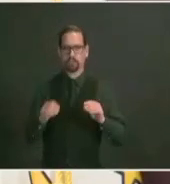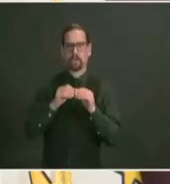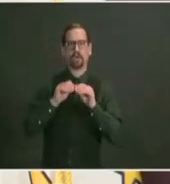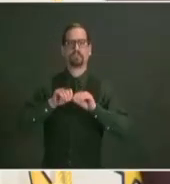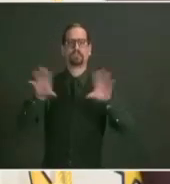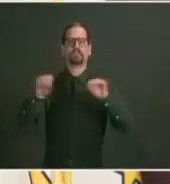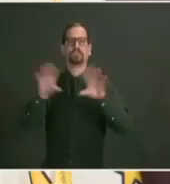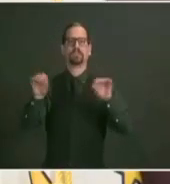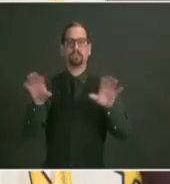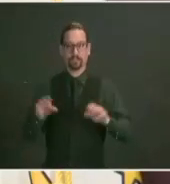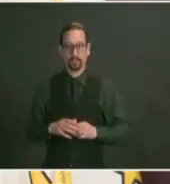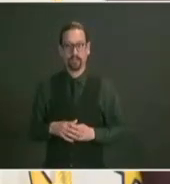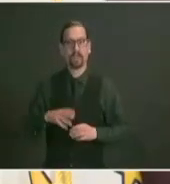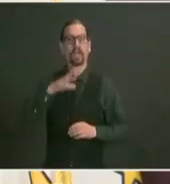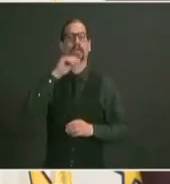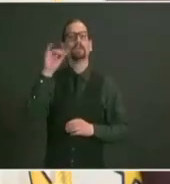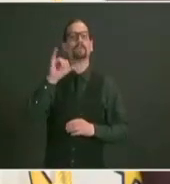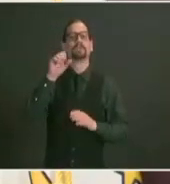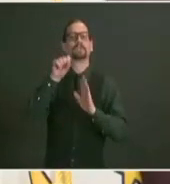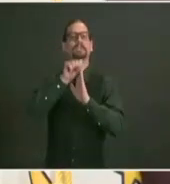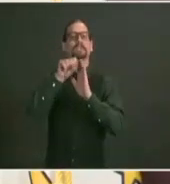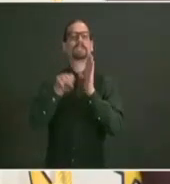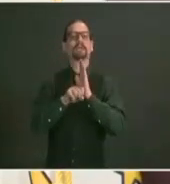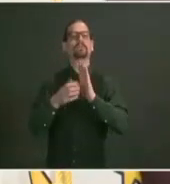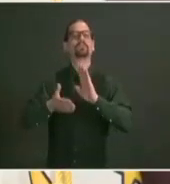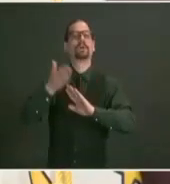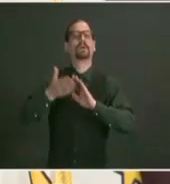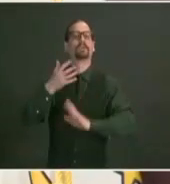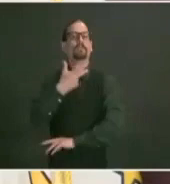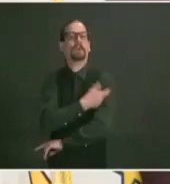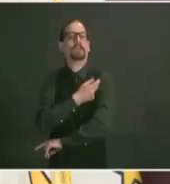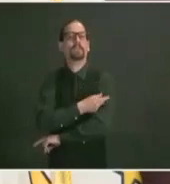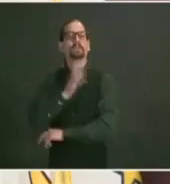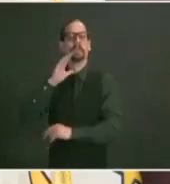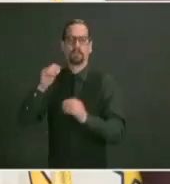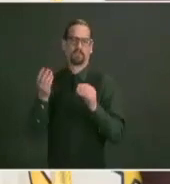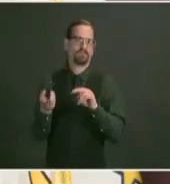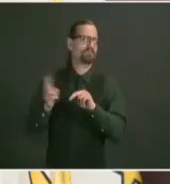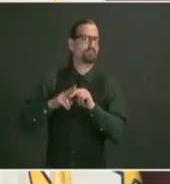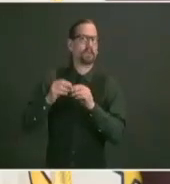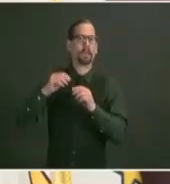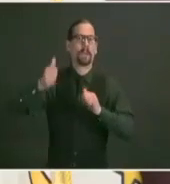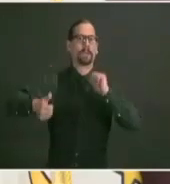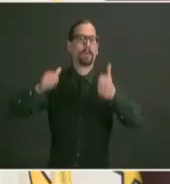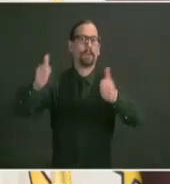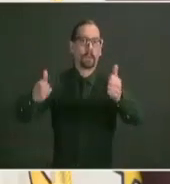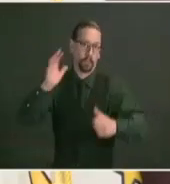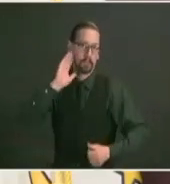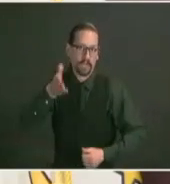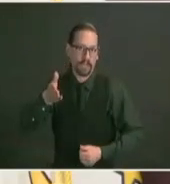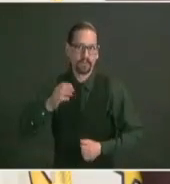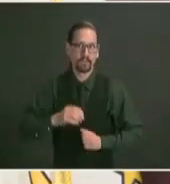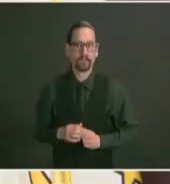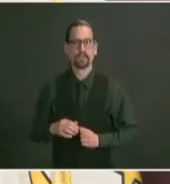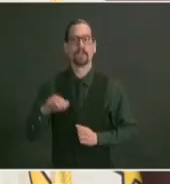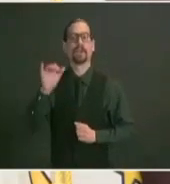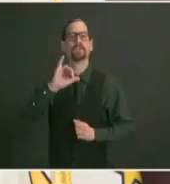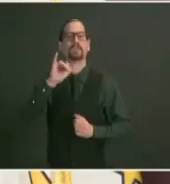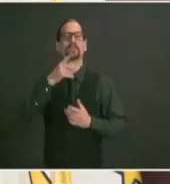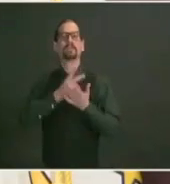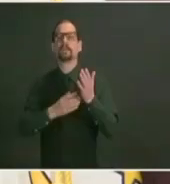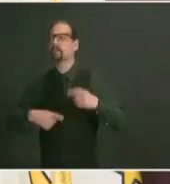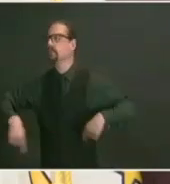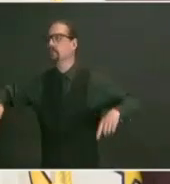over the next few weeks in terms of making people know that they're safe and it also keeps them uh from getting into the hospital